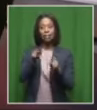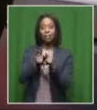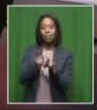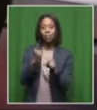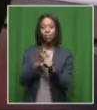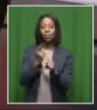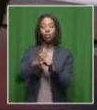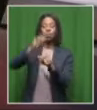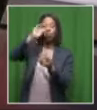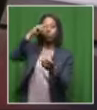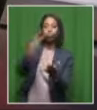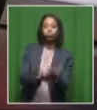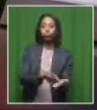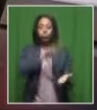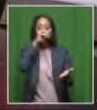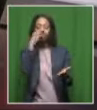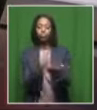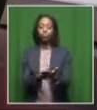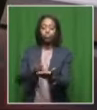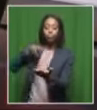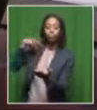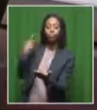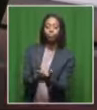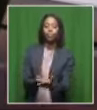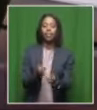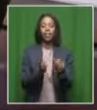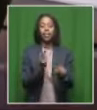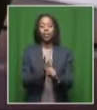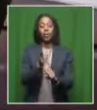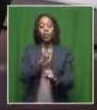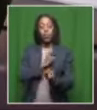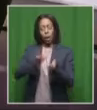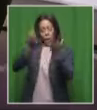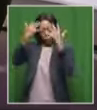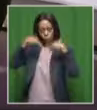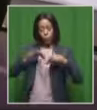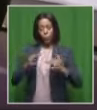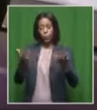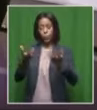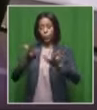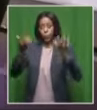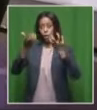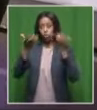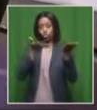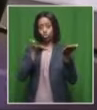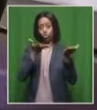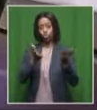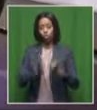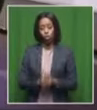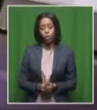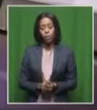collapsing on mass, because of the sheer volumes of consumption of this thing.